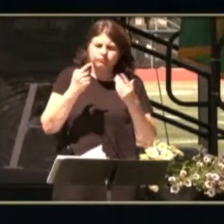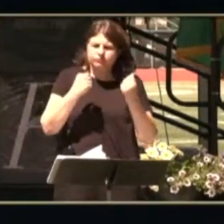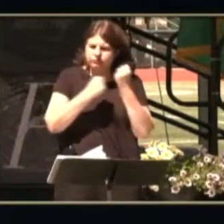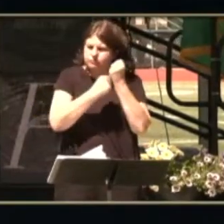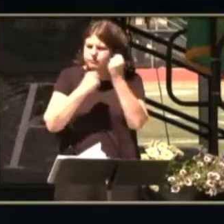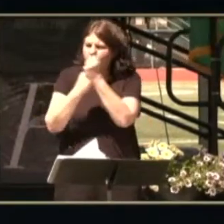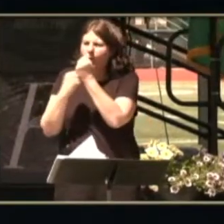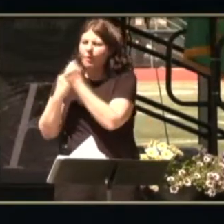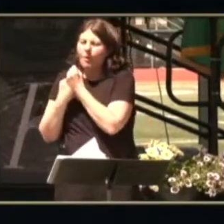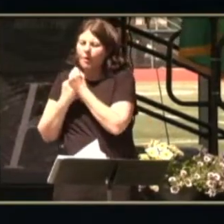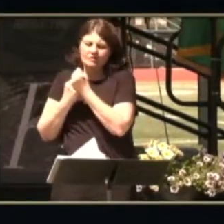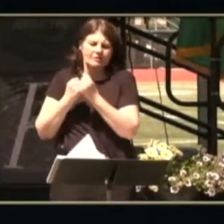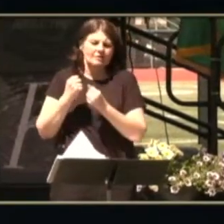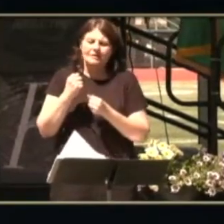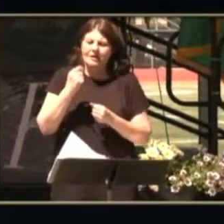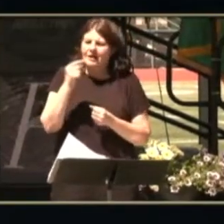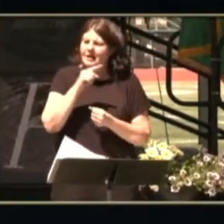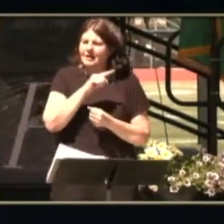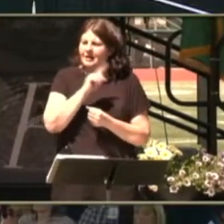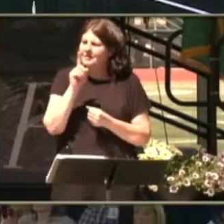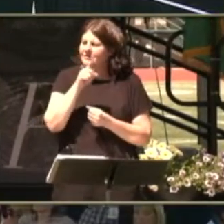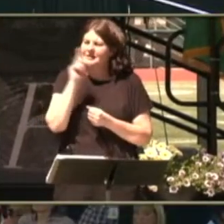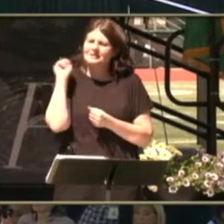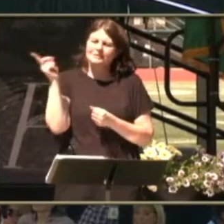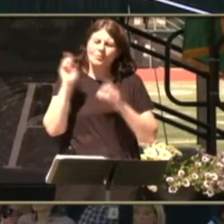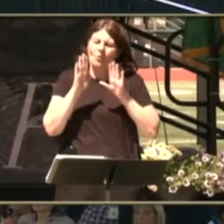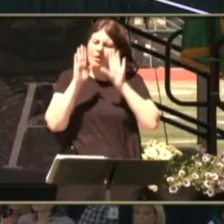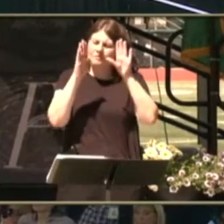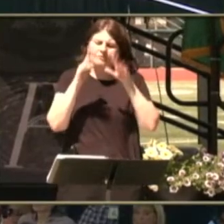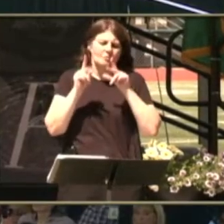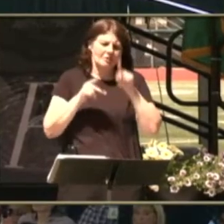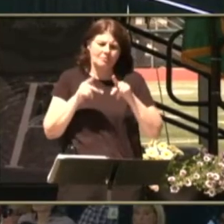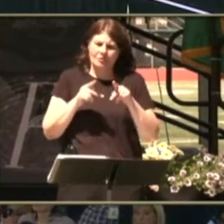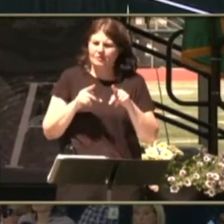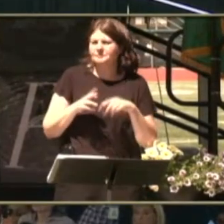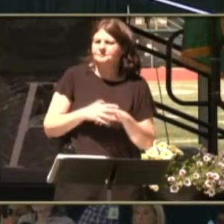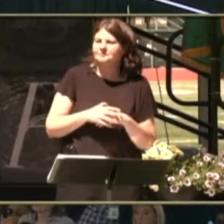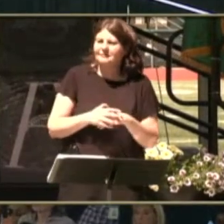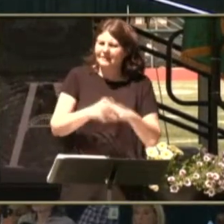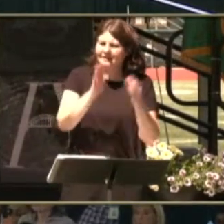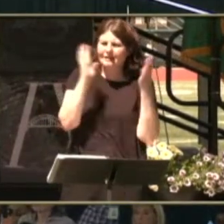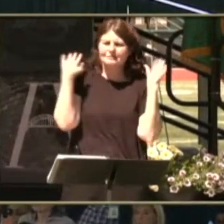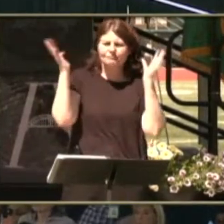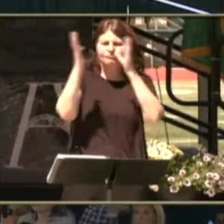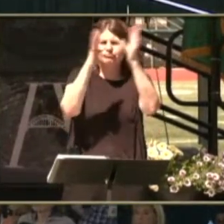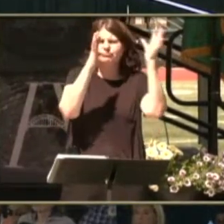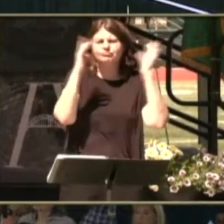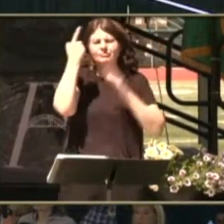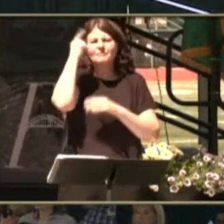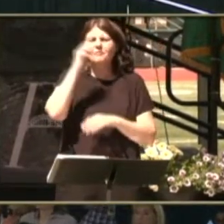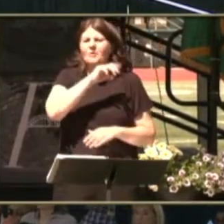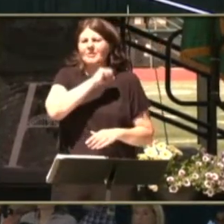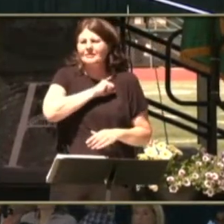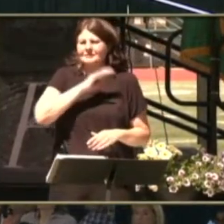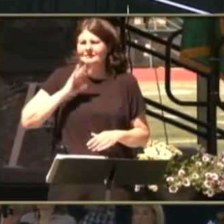beings on their journey and getting them prepared for the real world can we get a round of applause for this staff